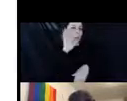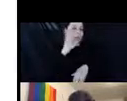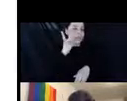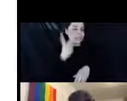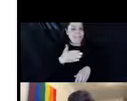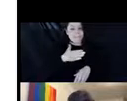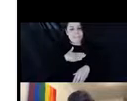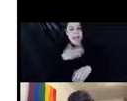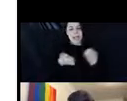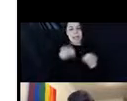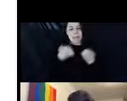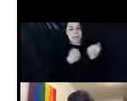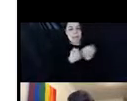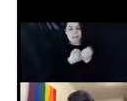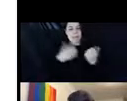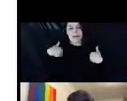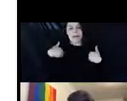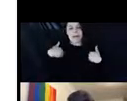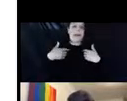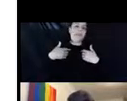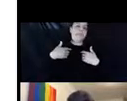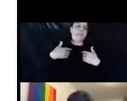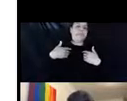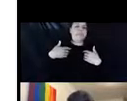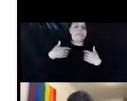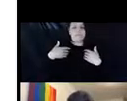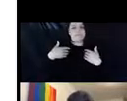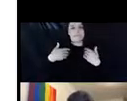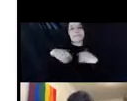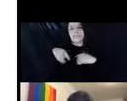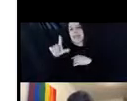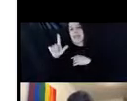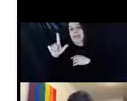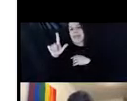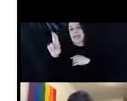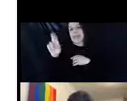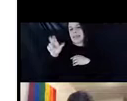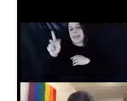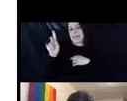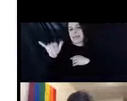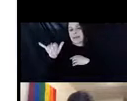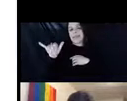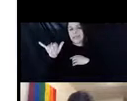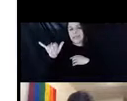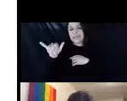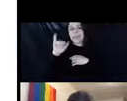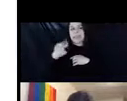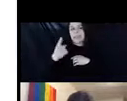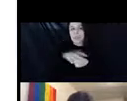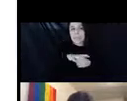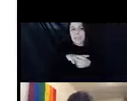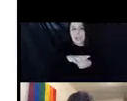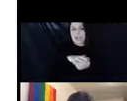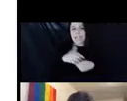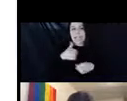support animal lucky. So that's one of the areas that I am, um, have crossed paths with becoming an expert